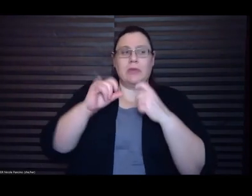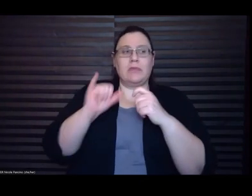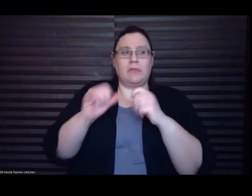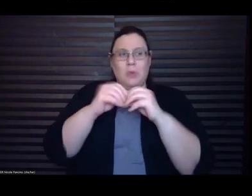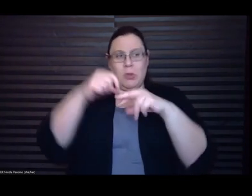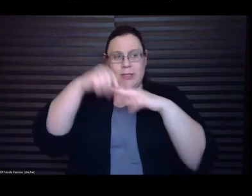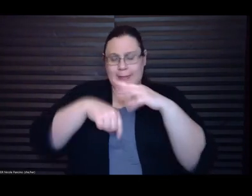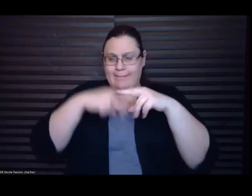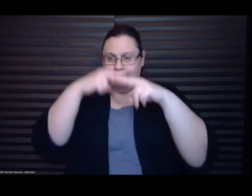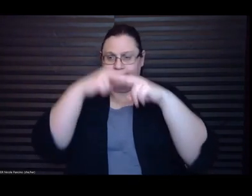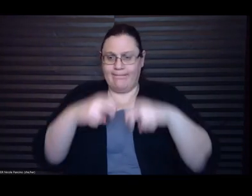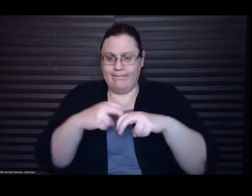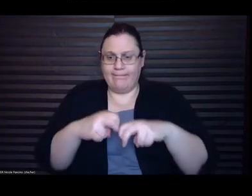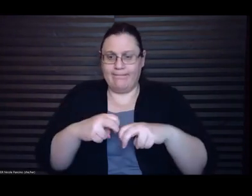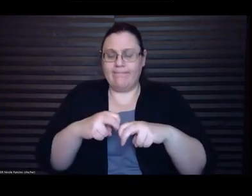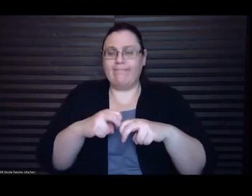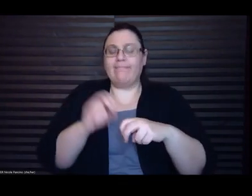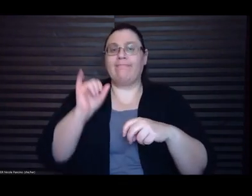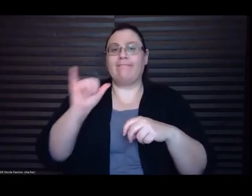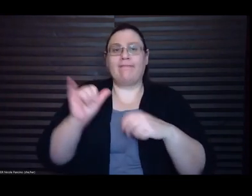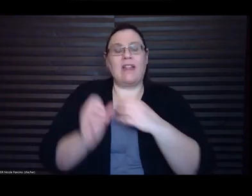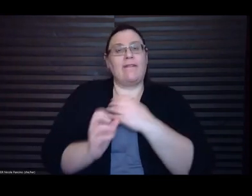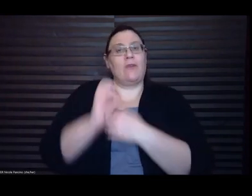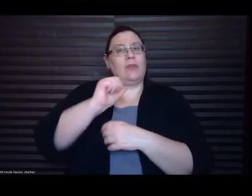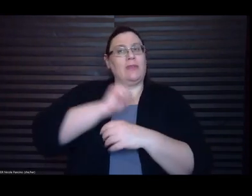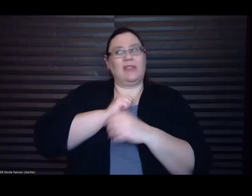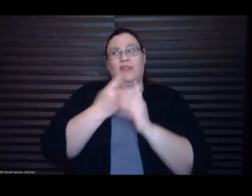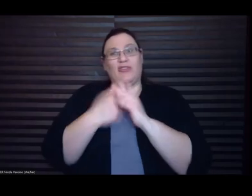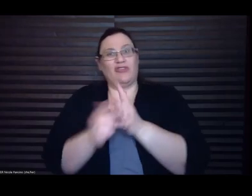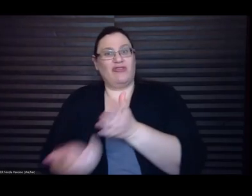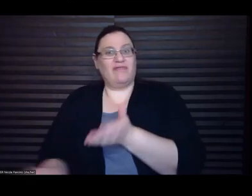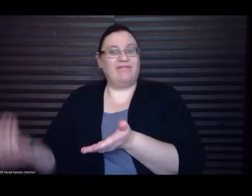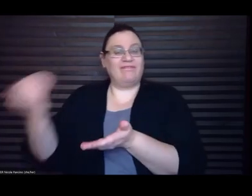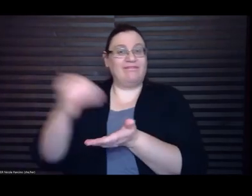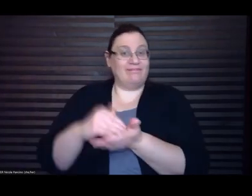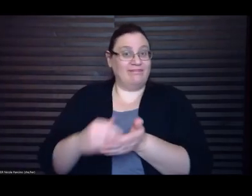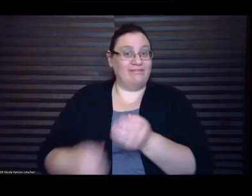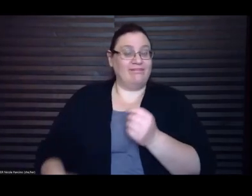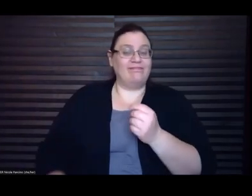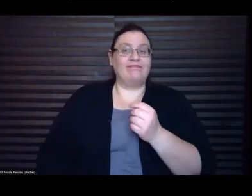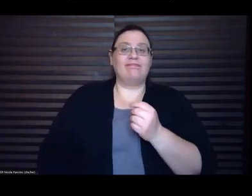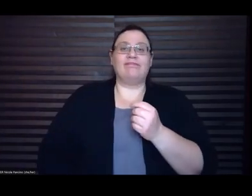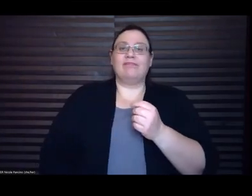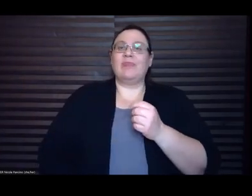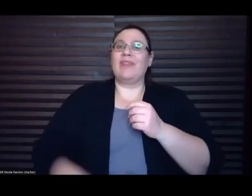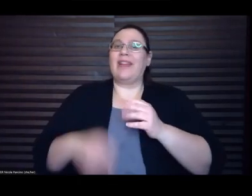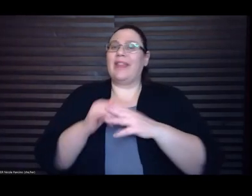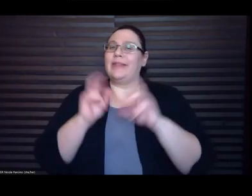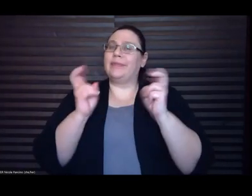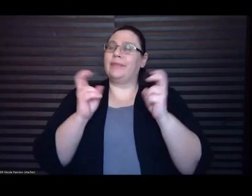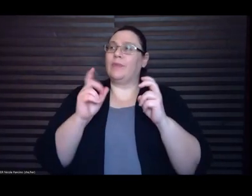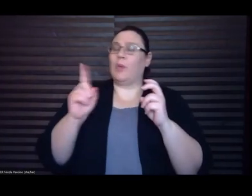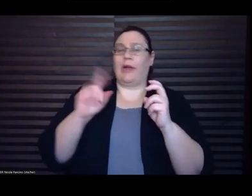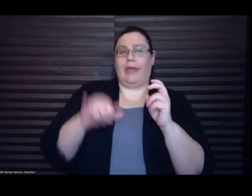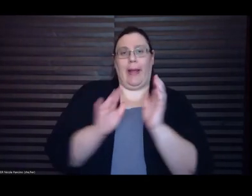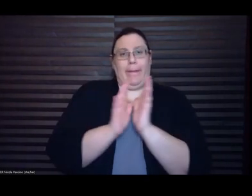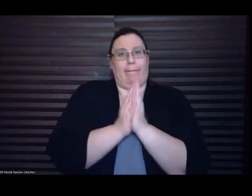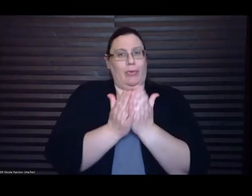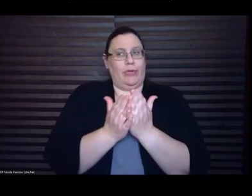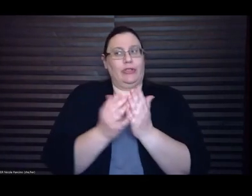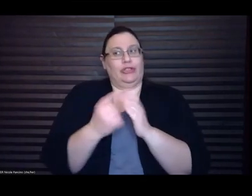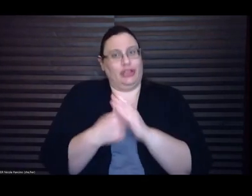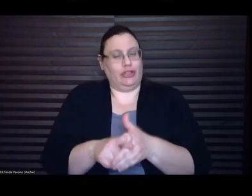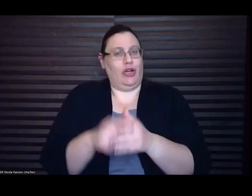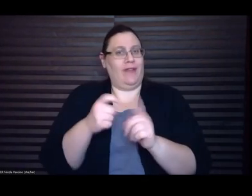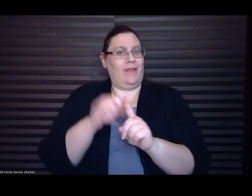So that is sort of where this book began. I can always say in a panic because I can talk about it